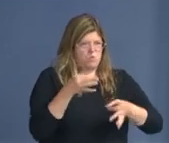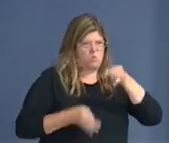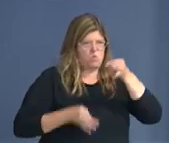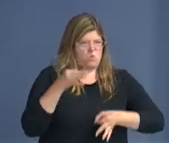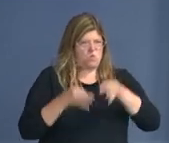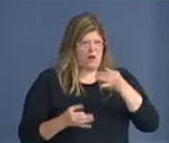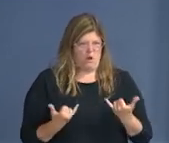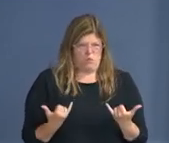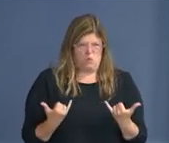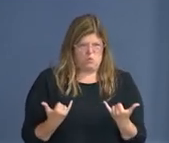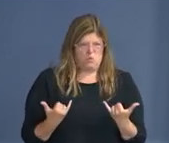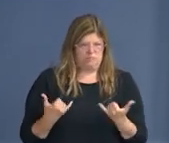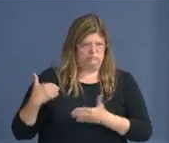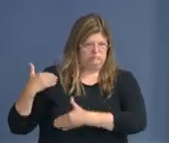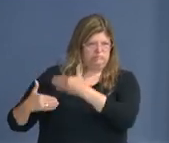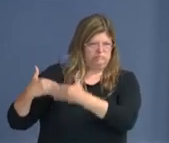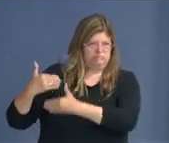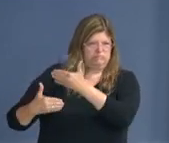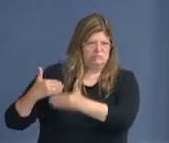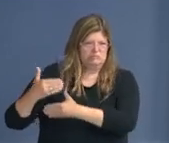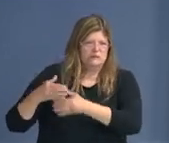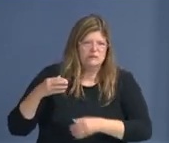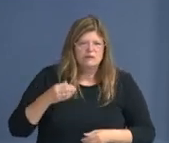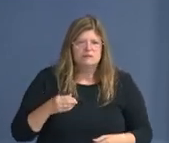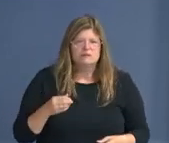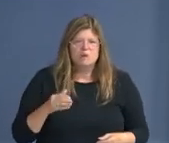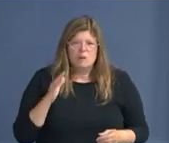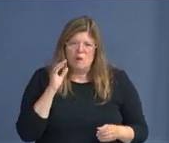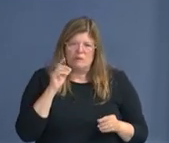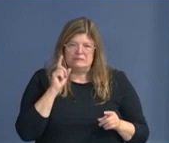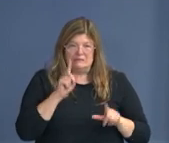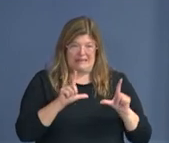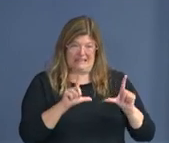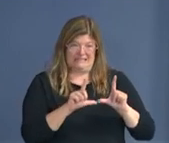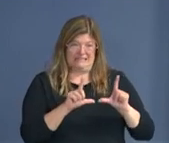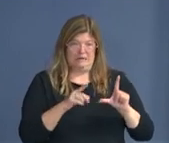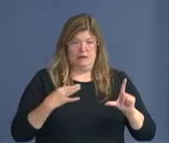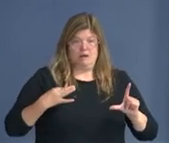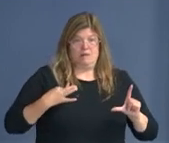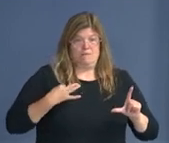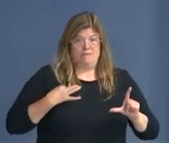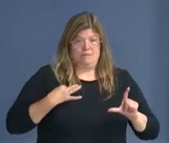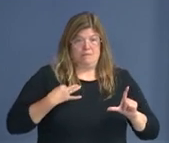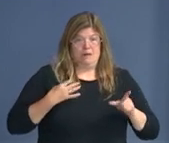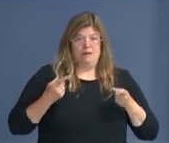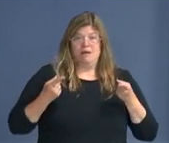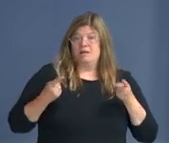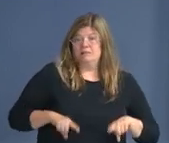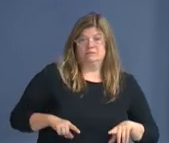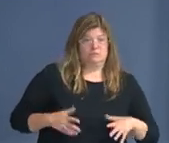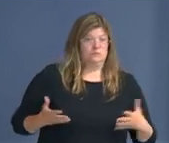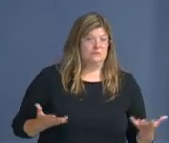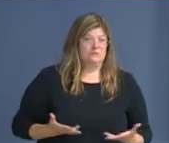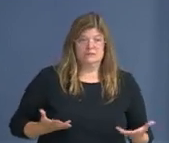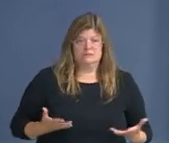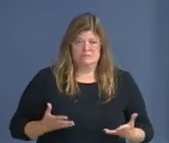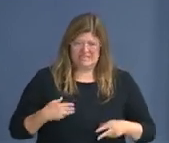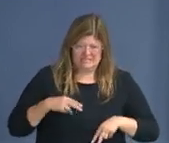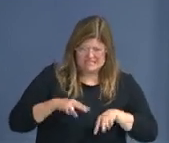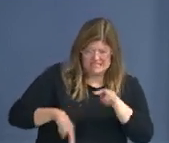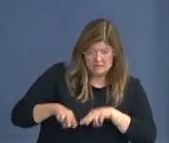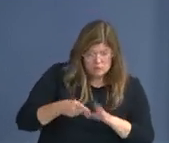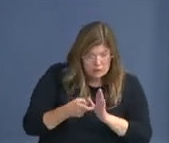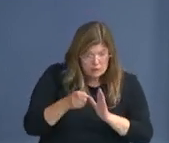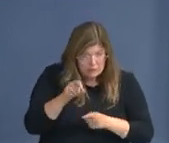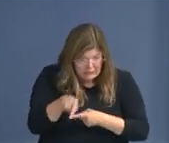And I do think that the license applications got caught up in our essential or non-essential business and our